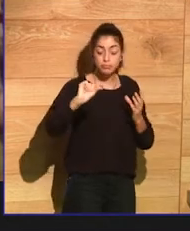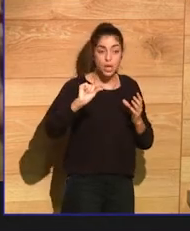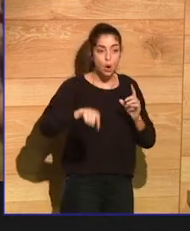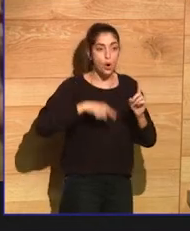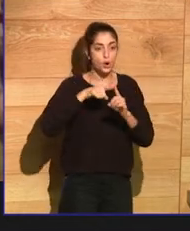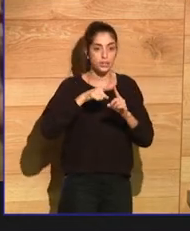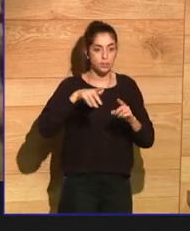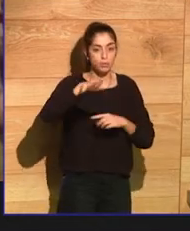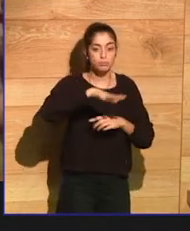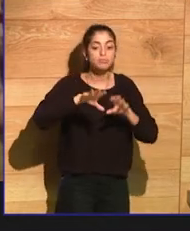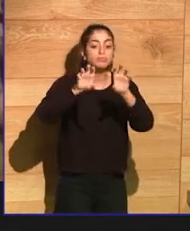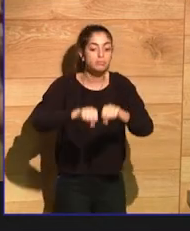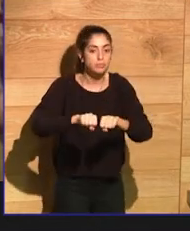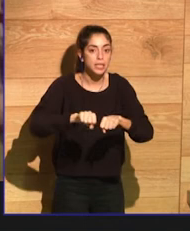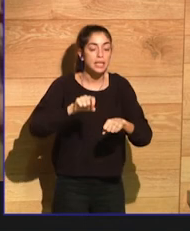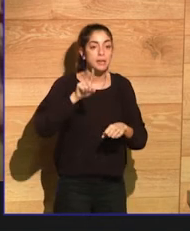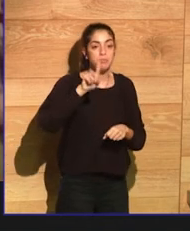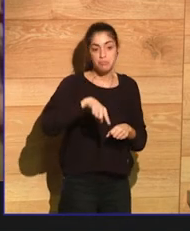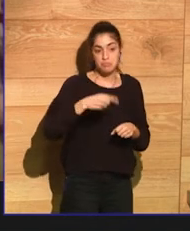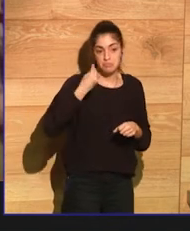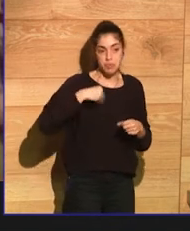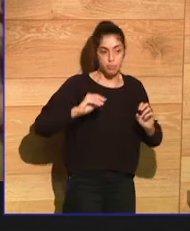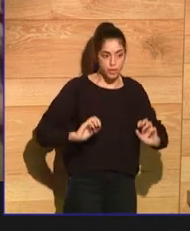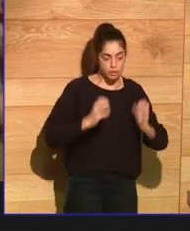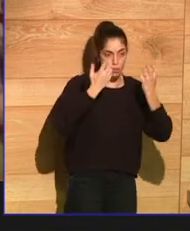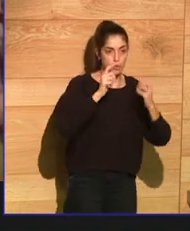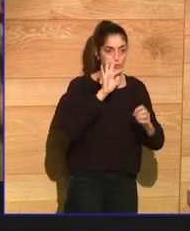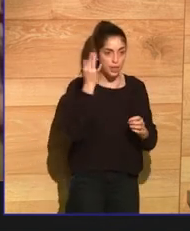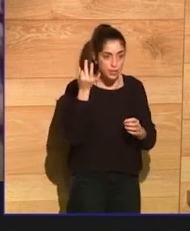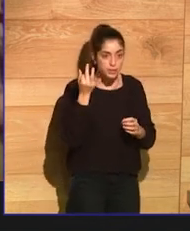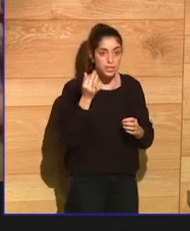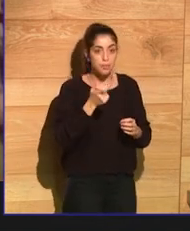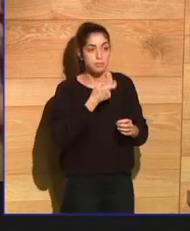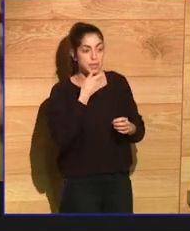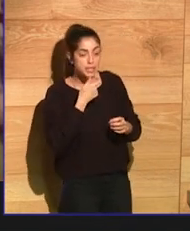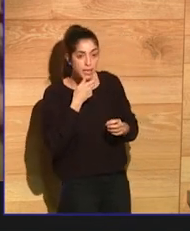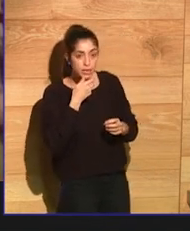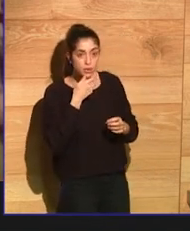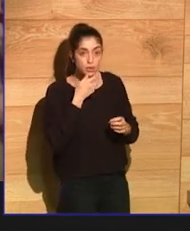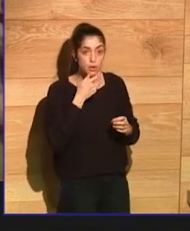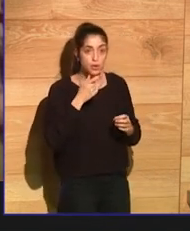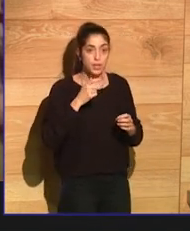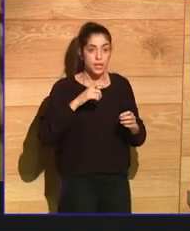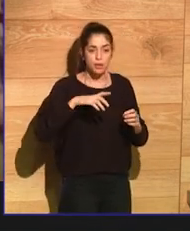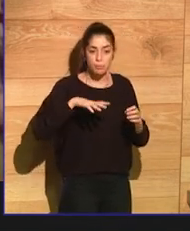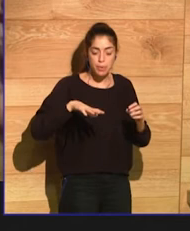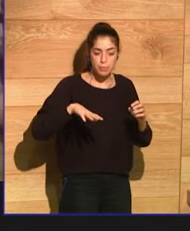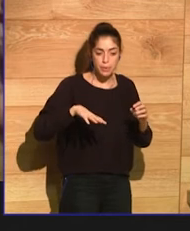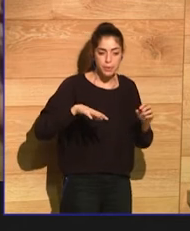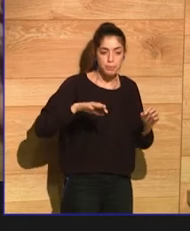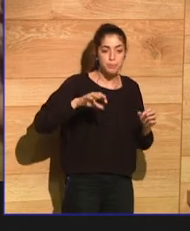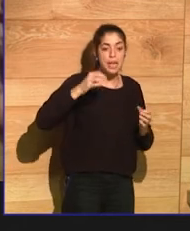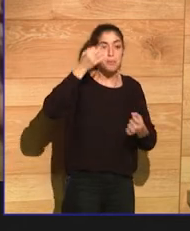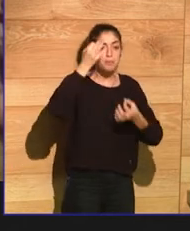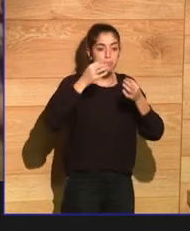with the French Revolution, the same way with the Arab Spring, that any time there is a kind of surplus of young